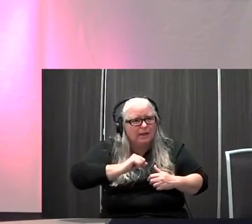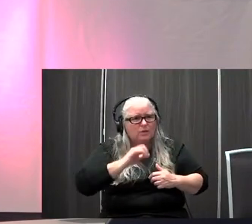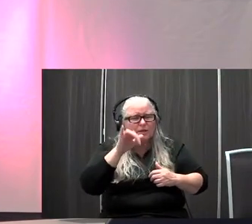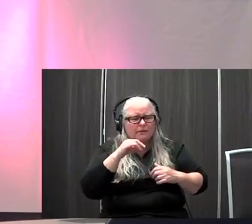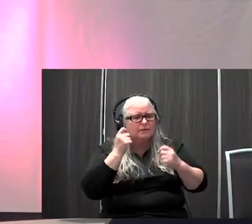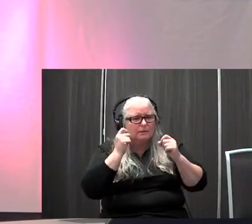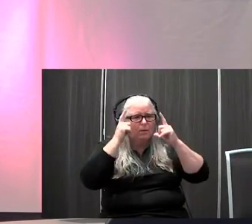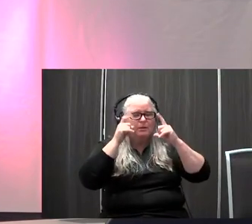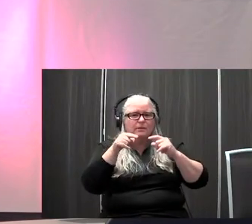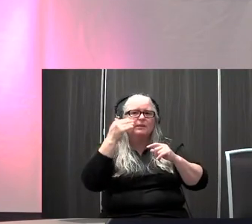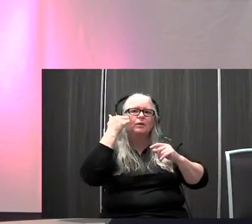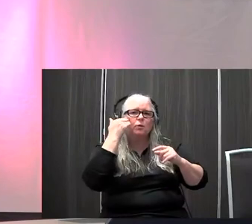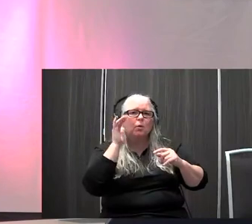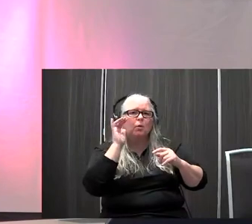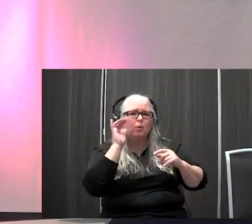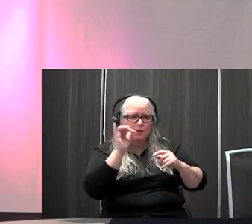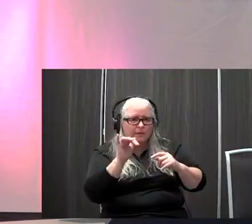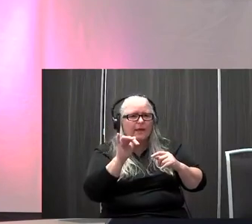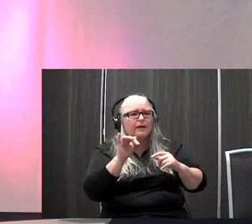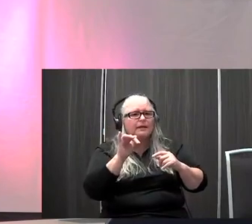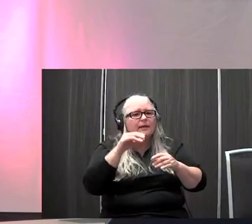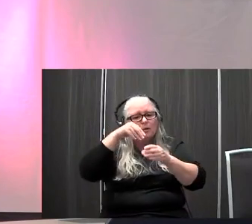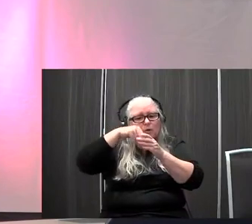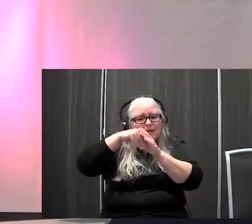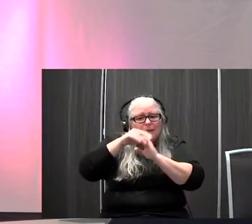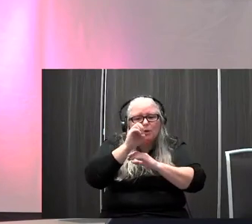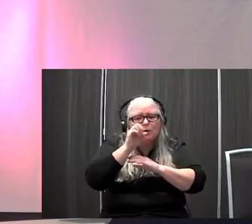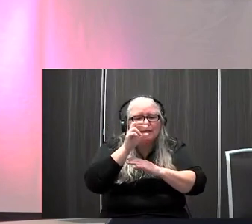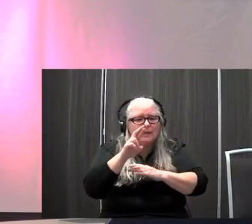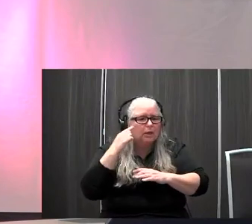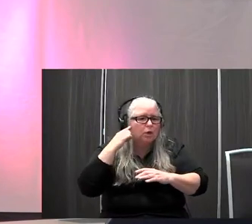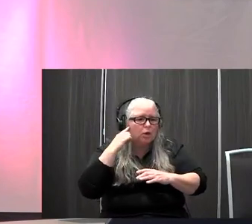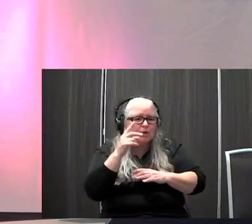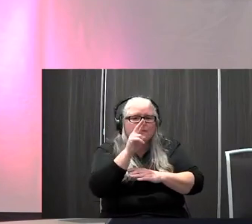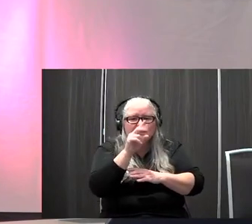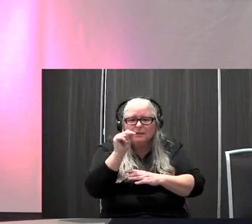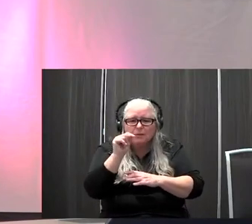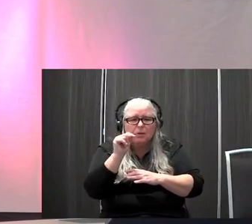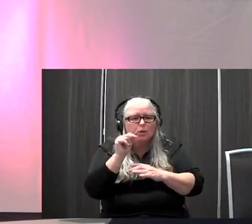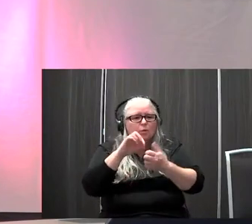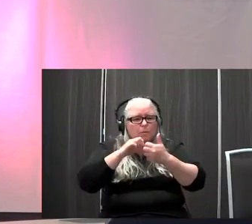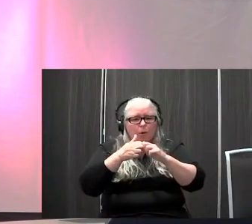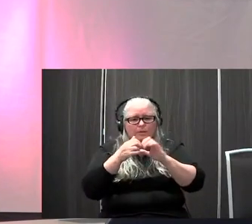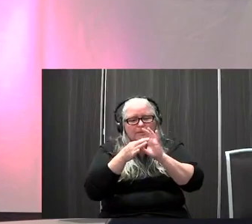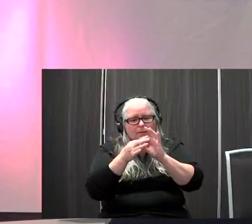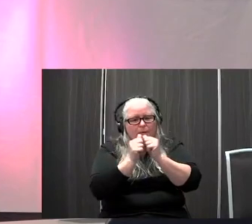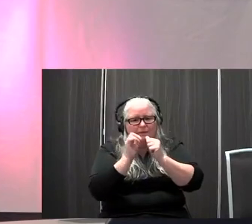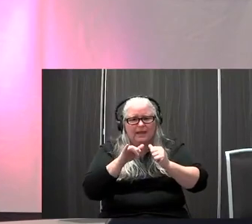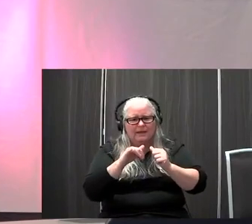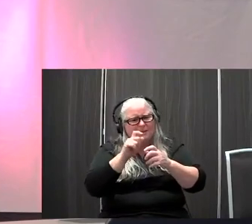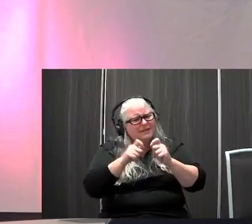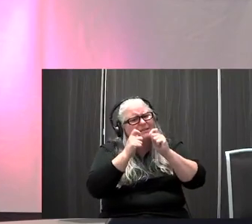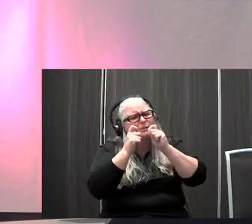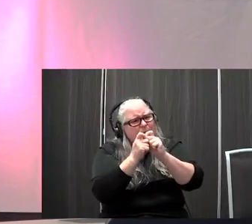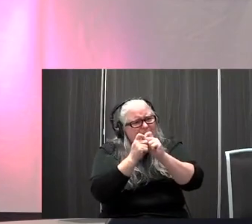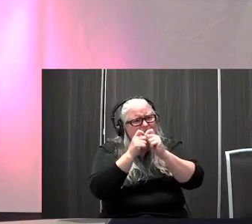nuances that there are inner ear vestibular defects that go along with it. Uh, so in line with this though,